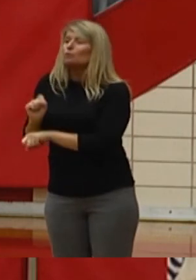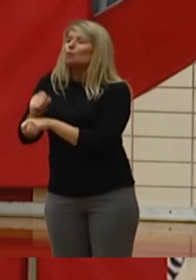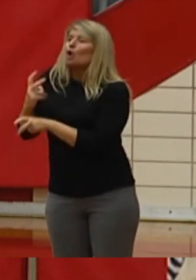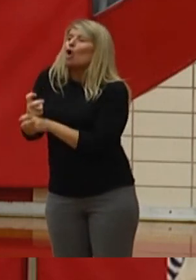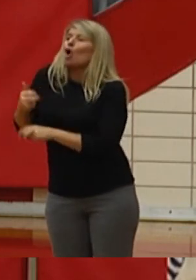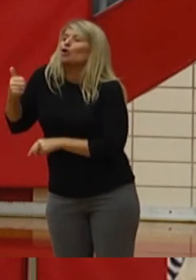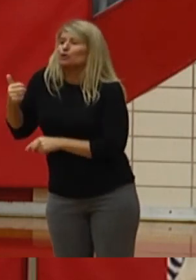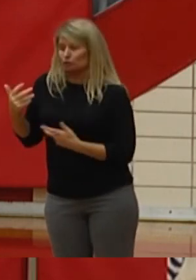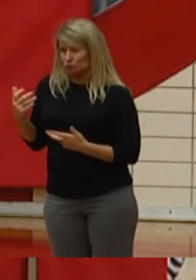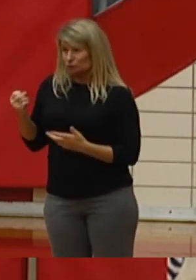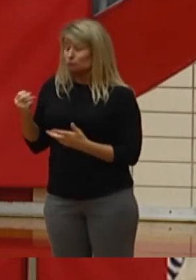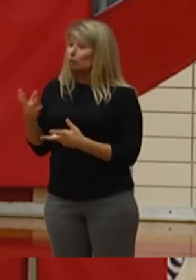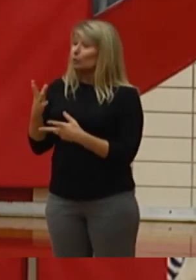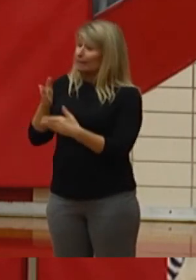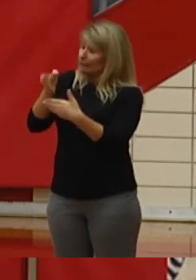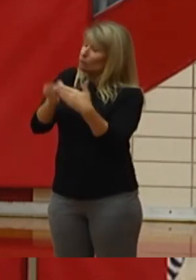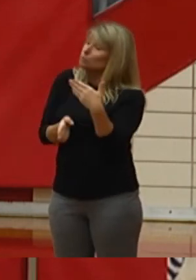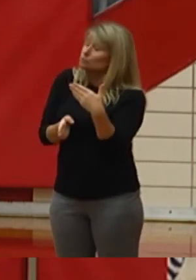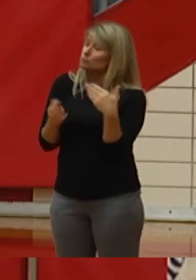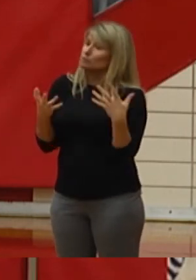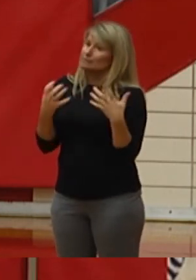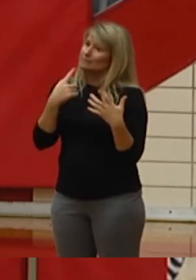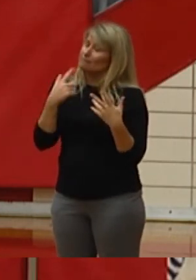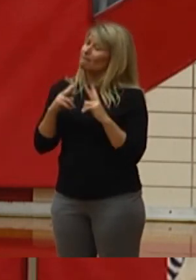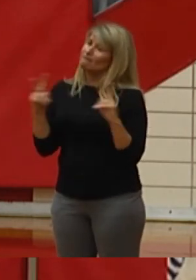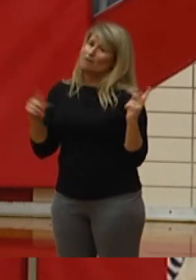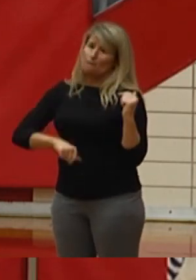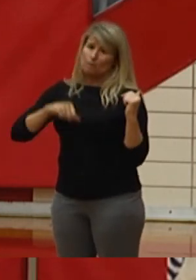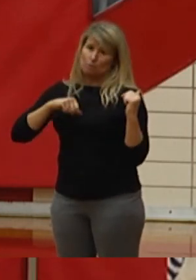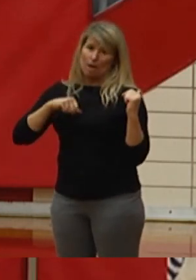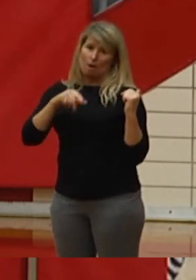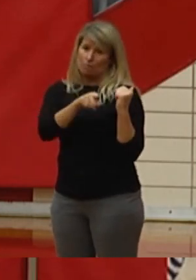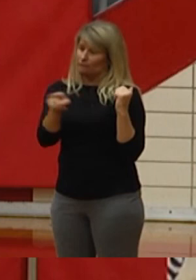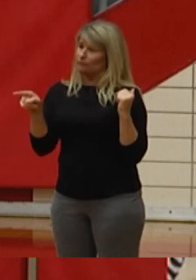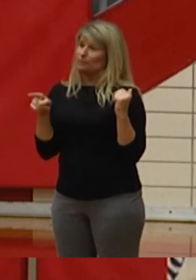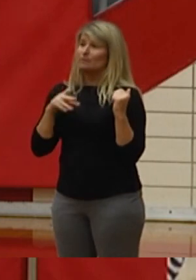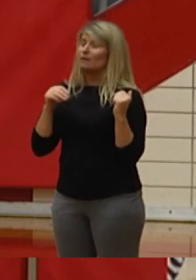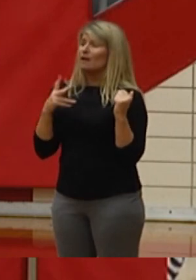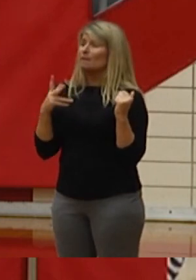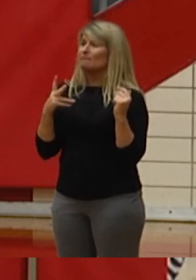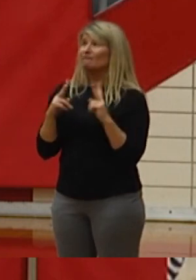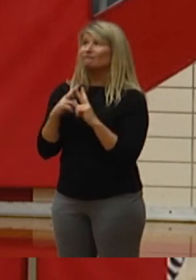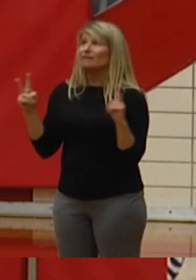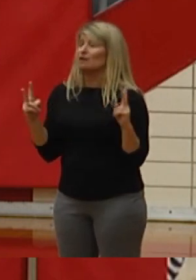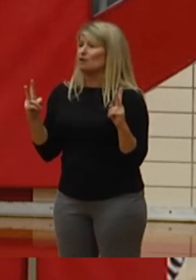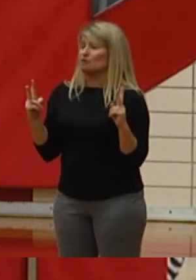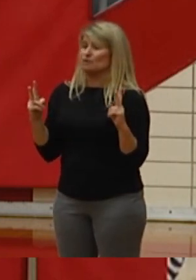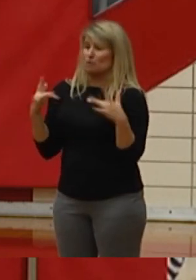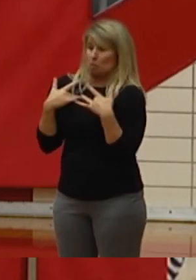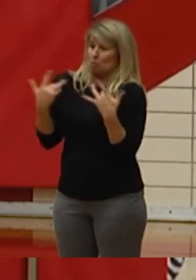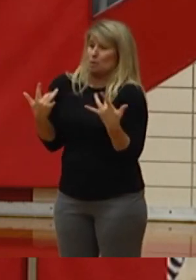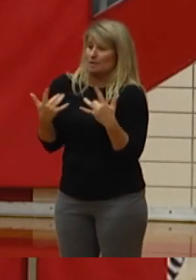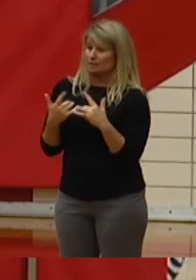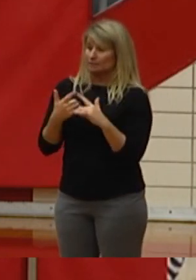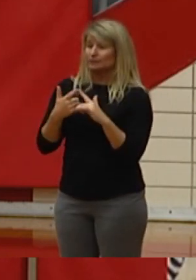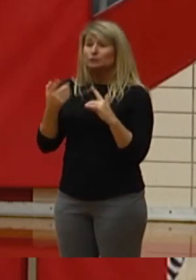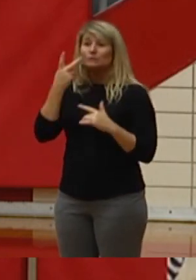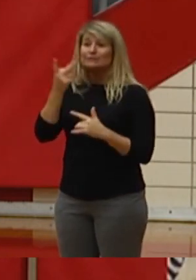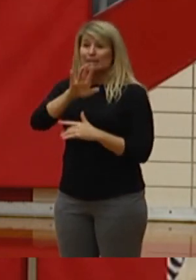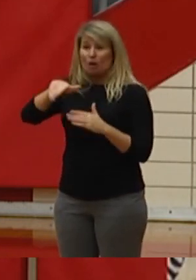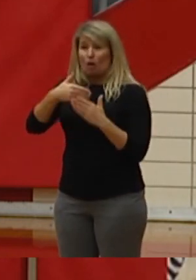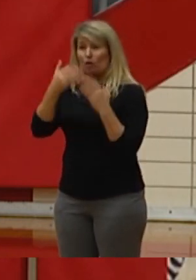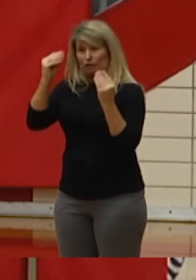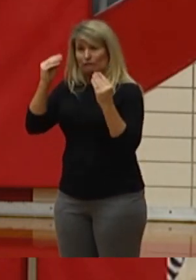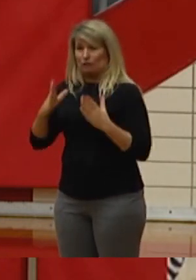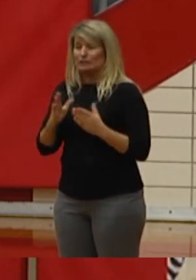just want to say how proud I am of each and every one of you. And I'm super thrilled to see how all of our futures pan out. Thank you,